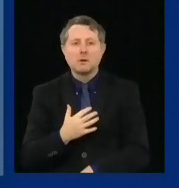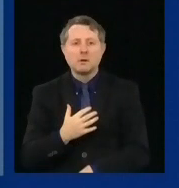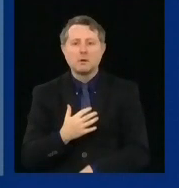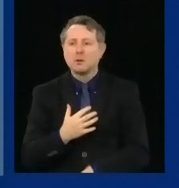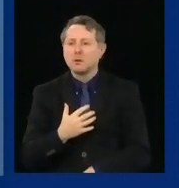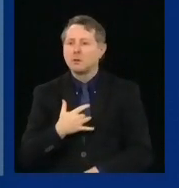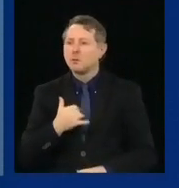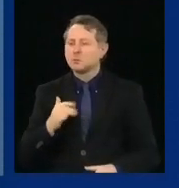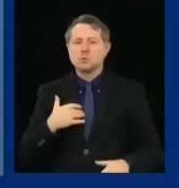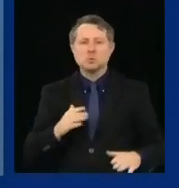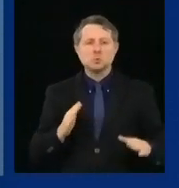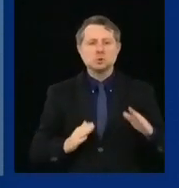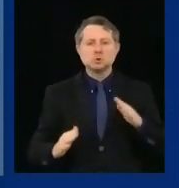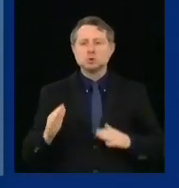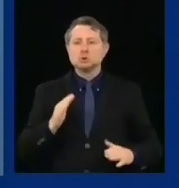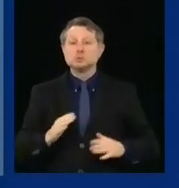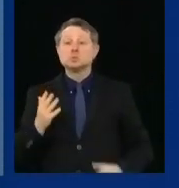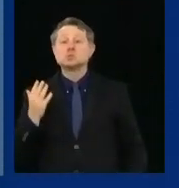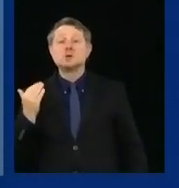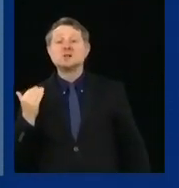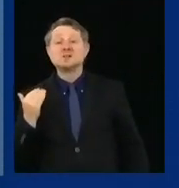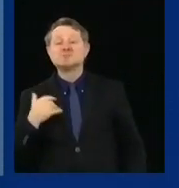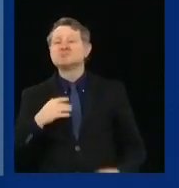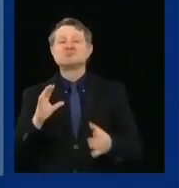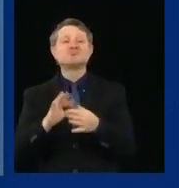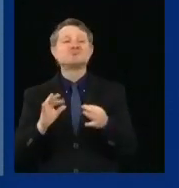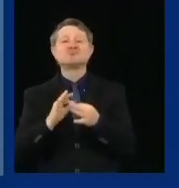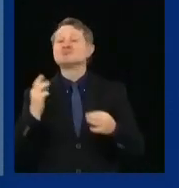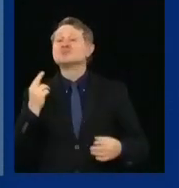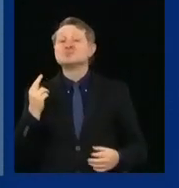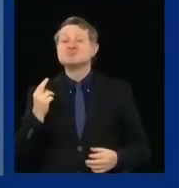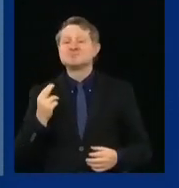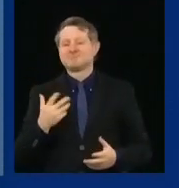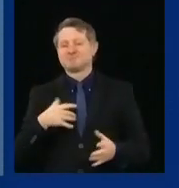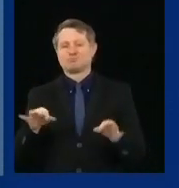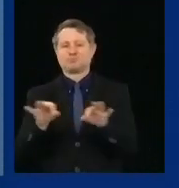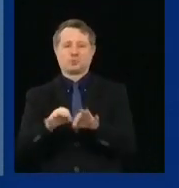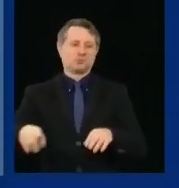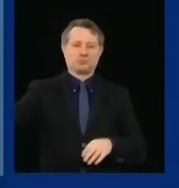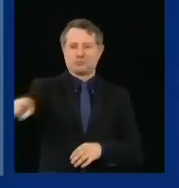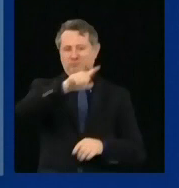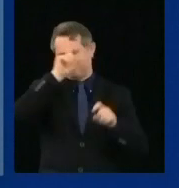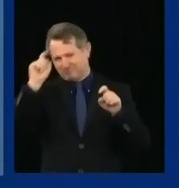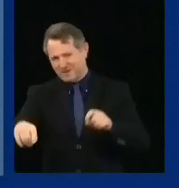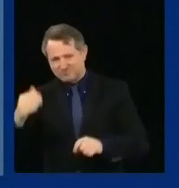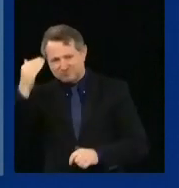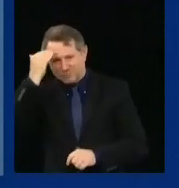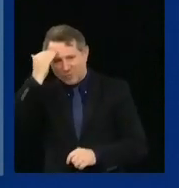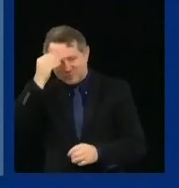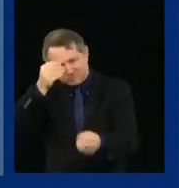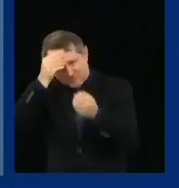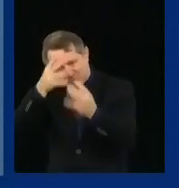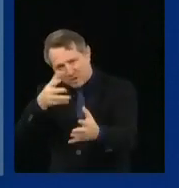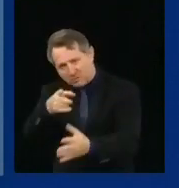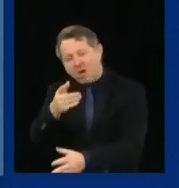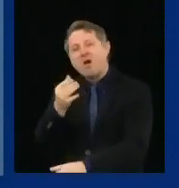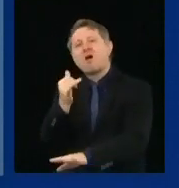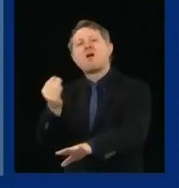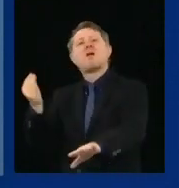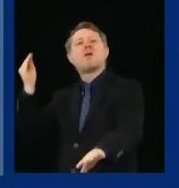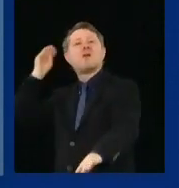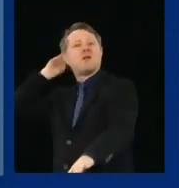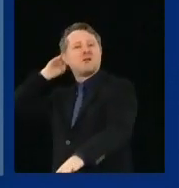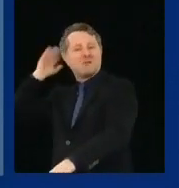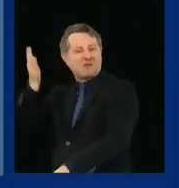raise it because it's something that parents should be aware of. We're still finding out more about it. We're working